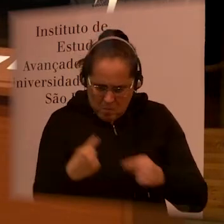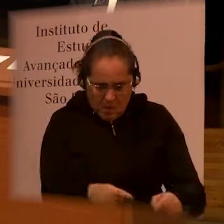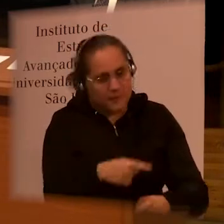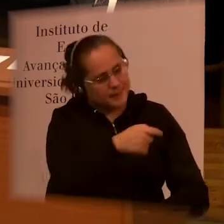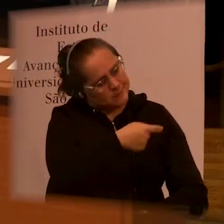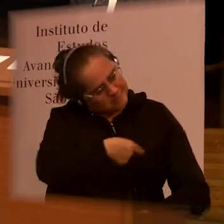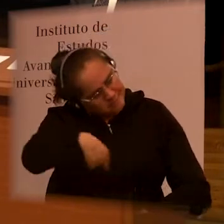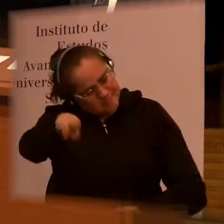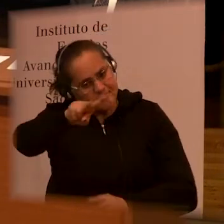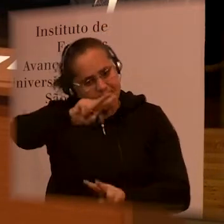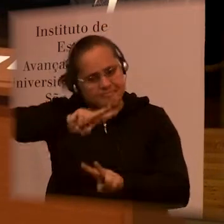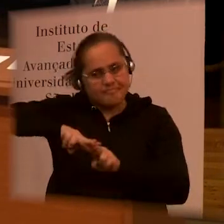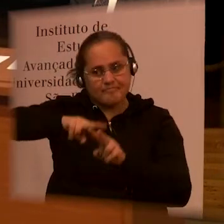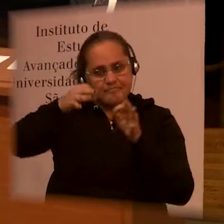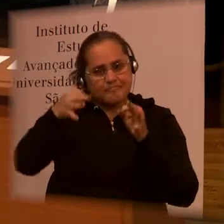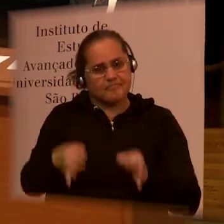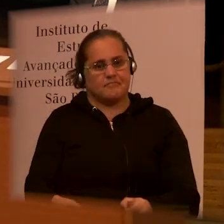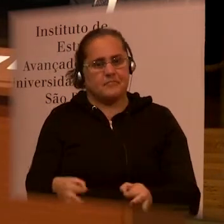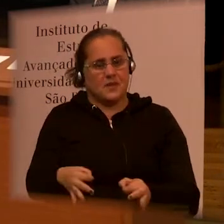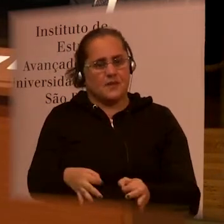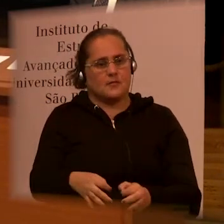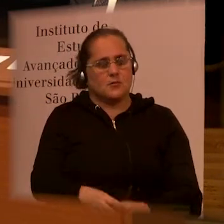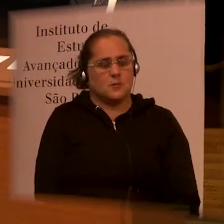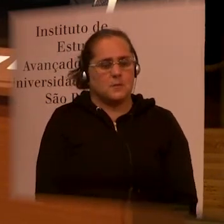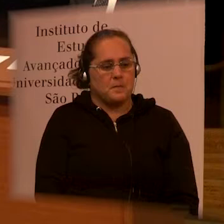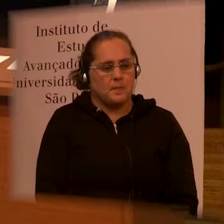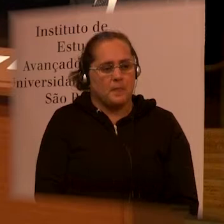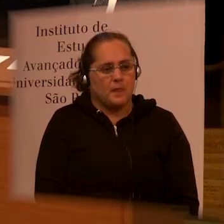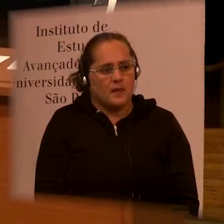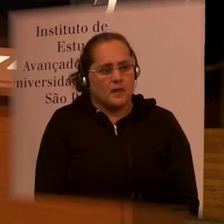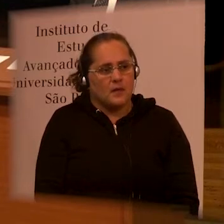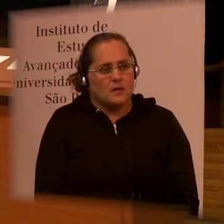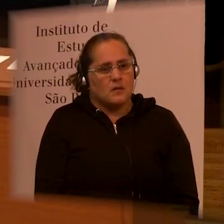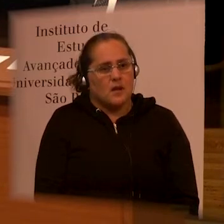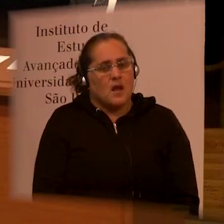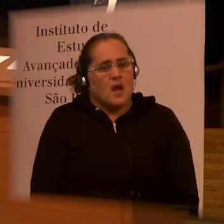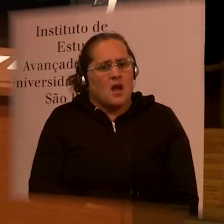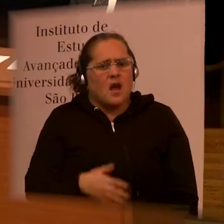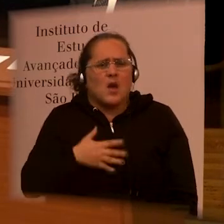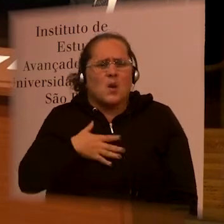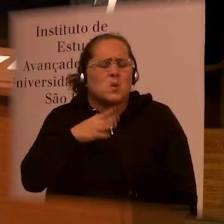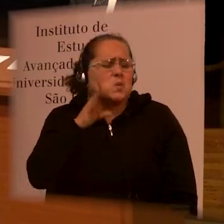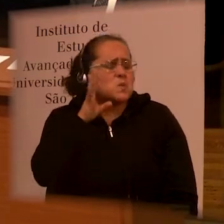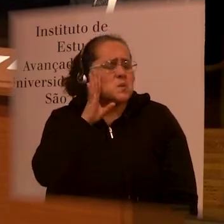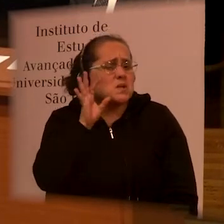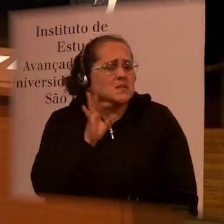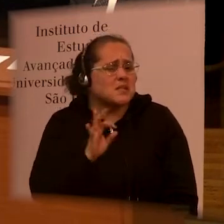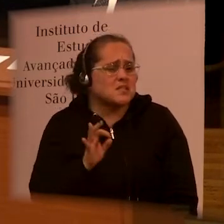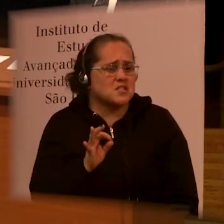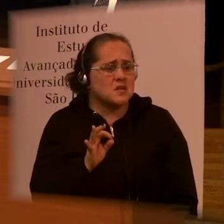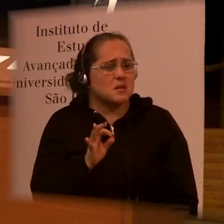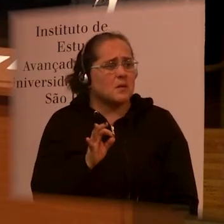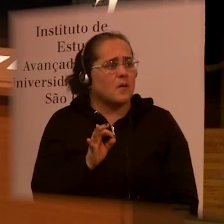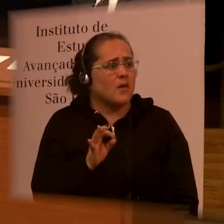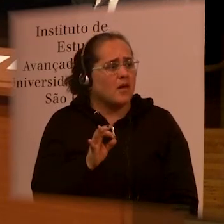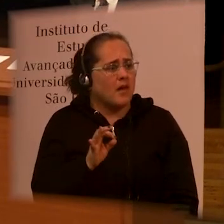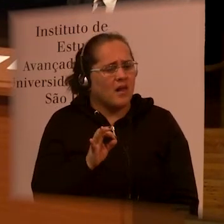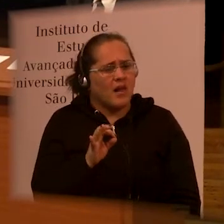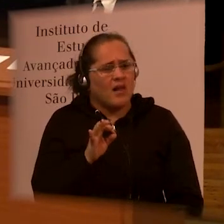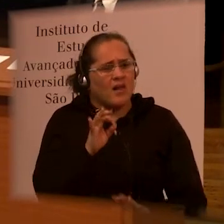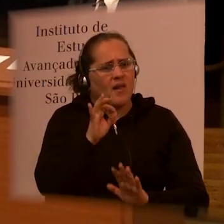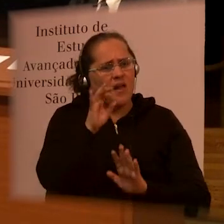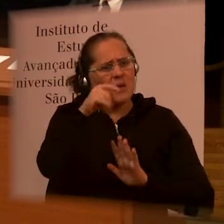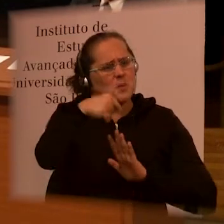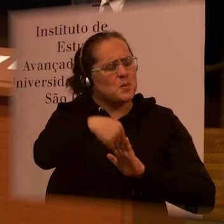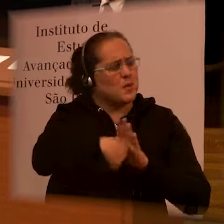I wasn't quite clear about the question about disability and age. So almost all the studies show that disability goes up a lot with age.